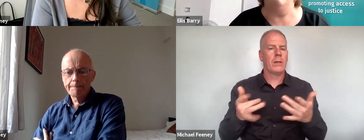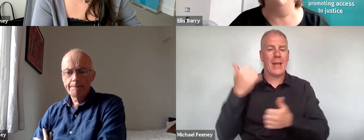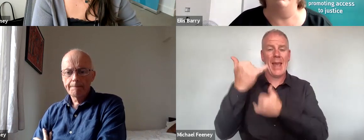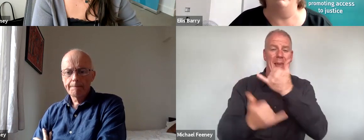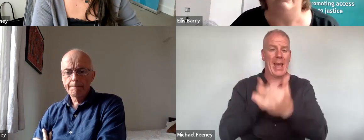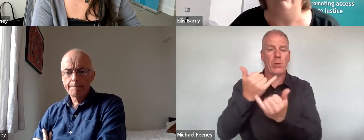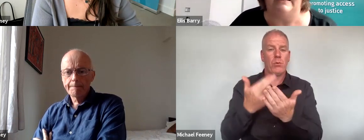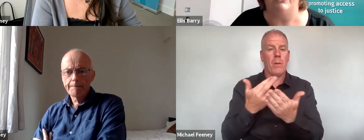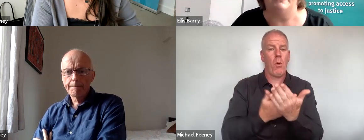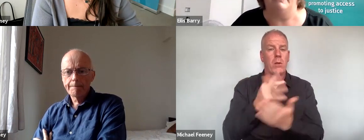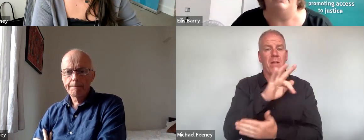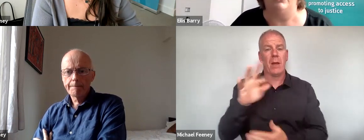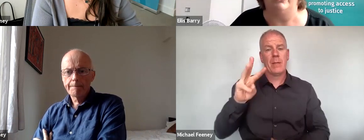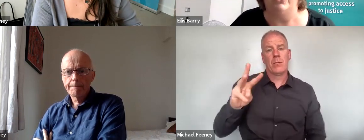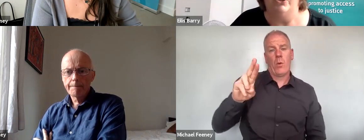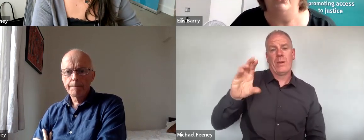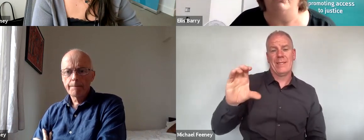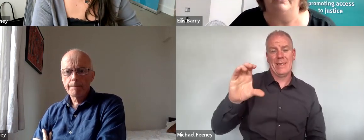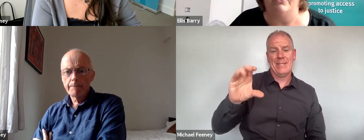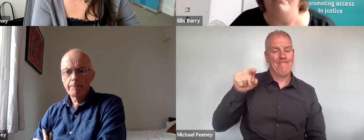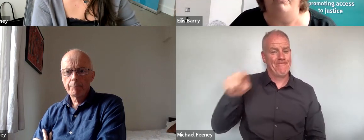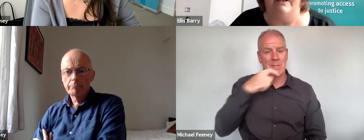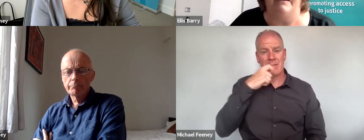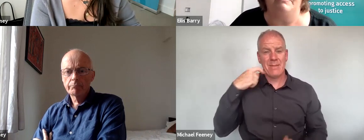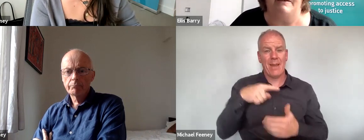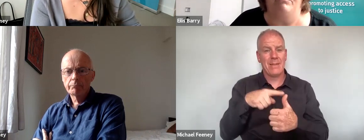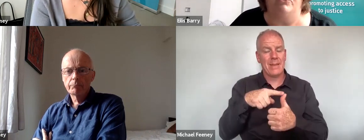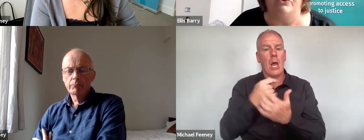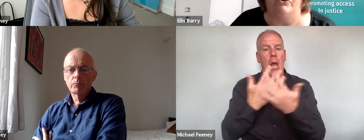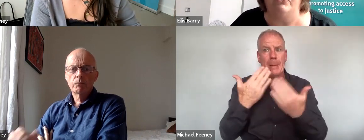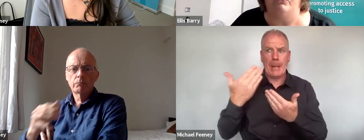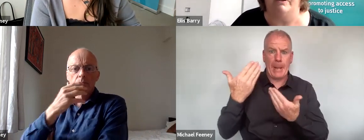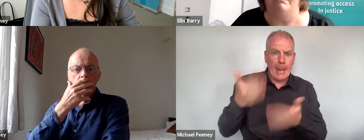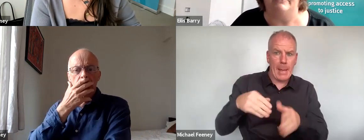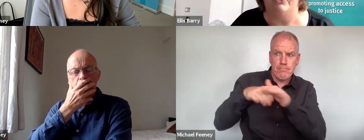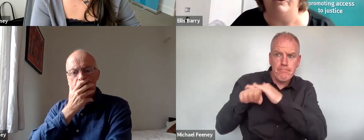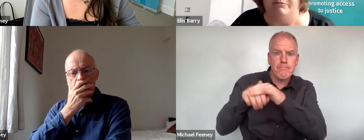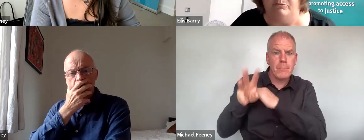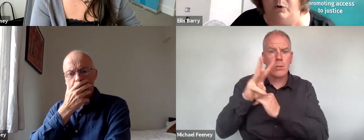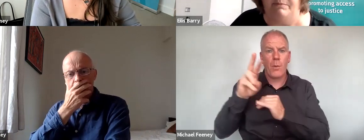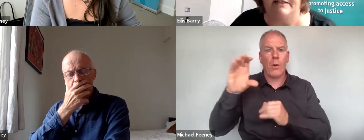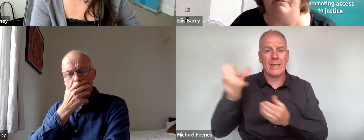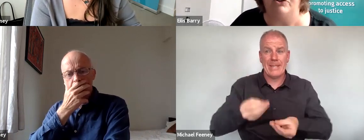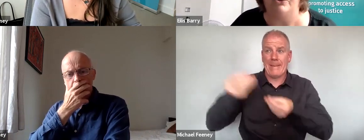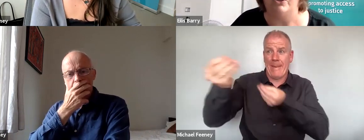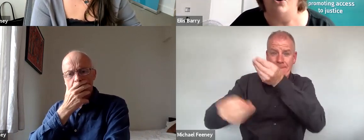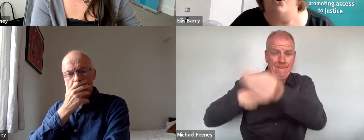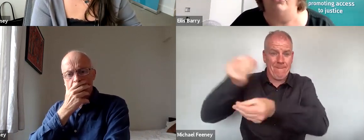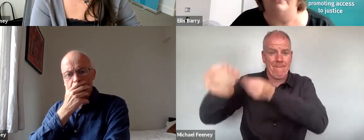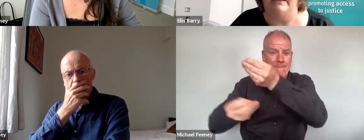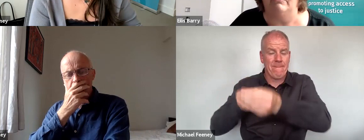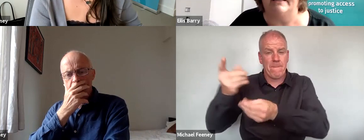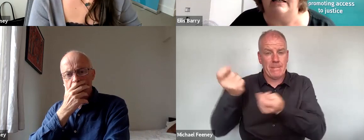reports of the Workplace Relations Commission showed that the number of claims being brought to the Workplace Commission